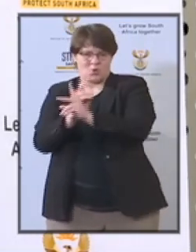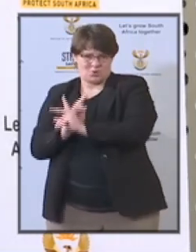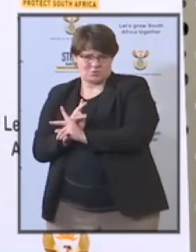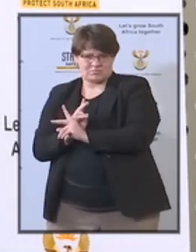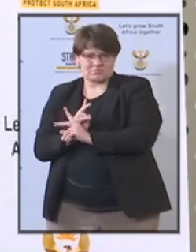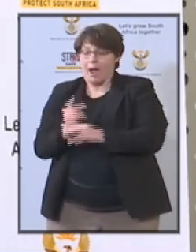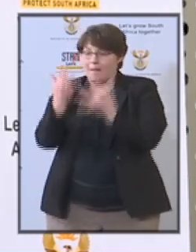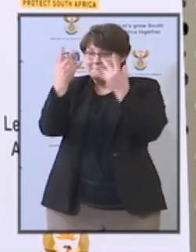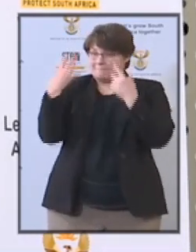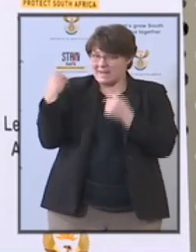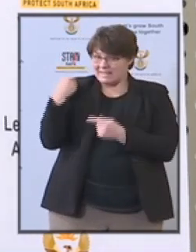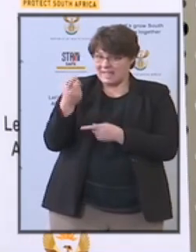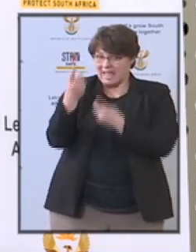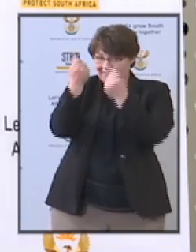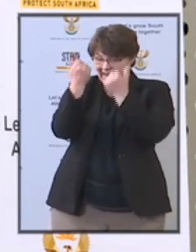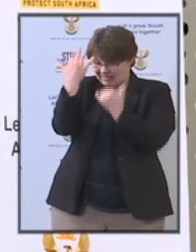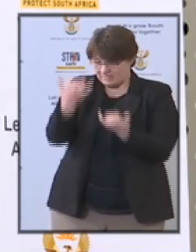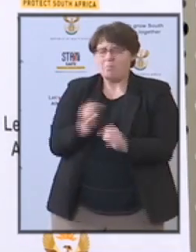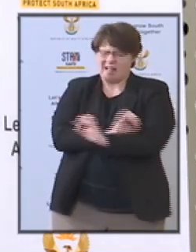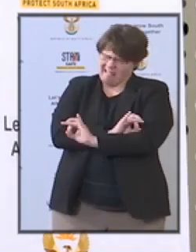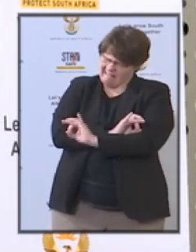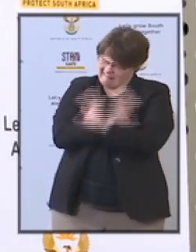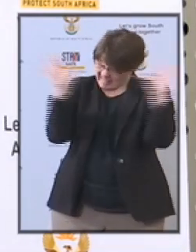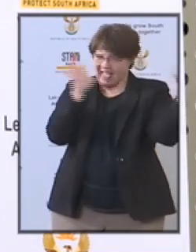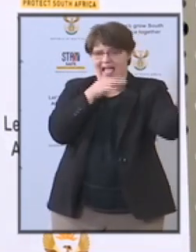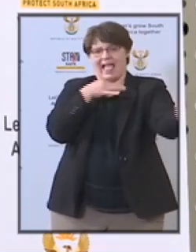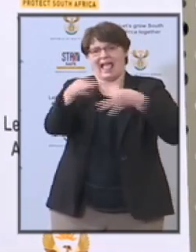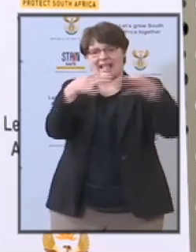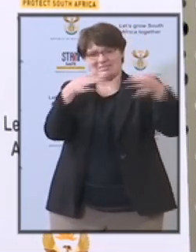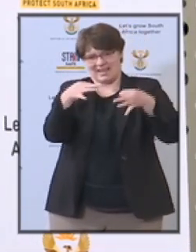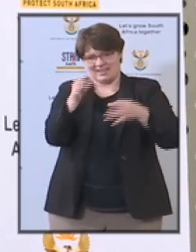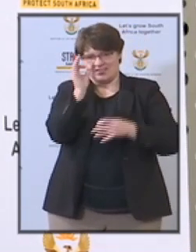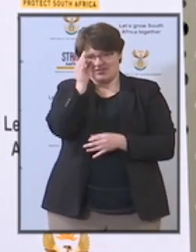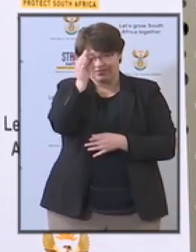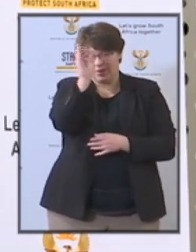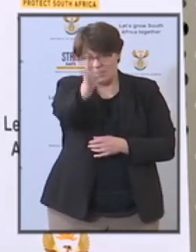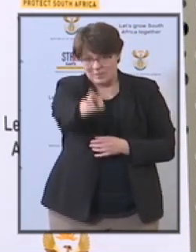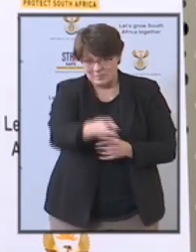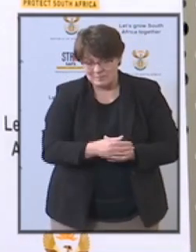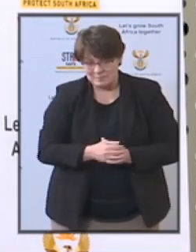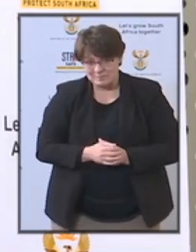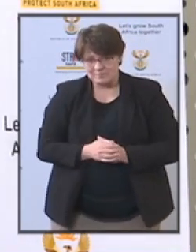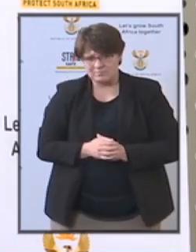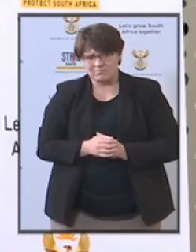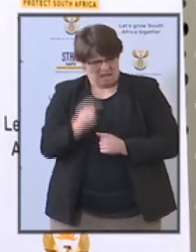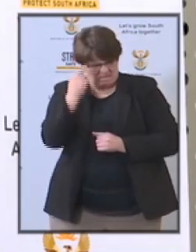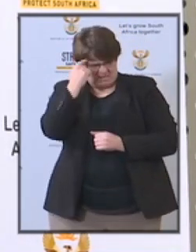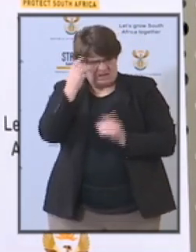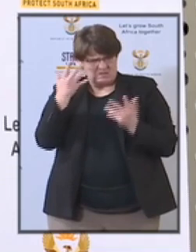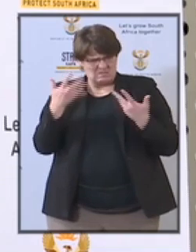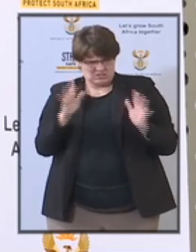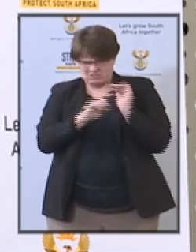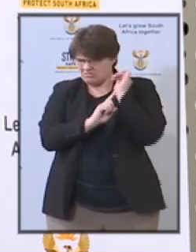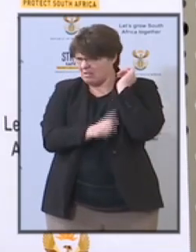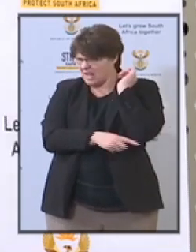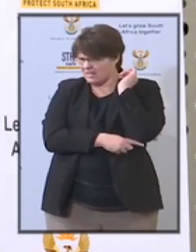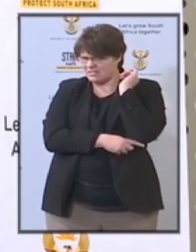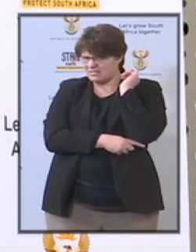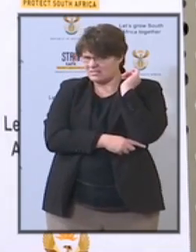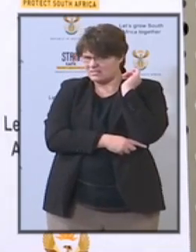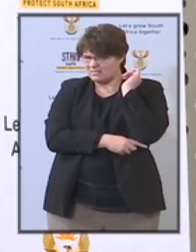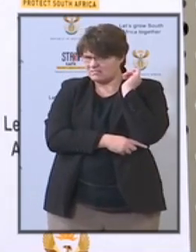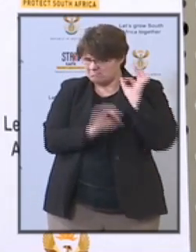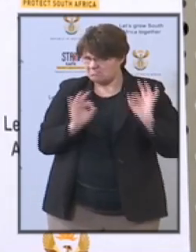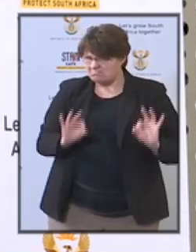clear briefing in this regard in terms of that and um i think that was the the last one if i am not